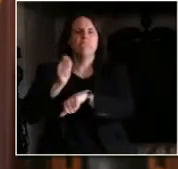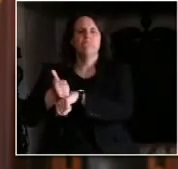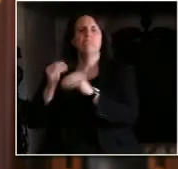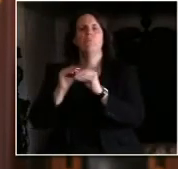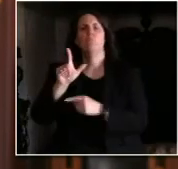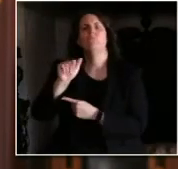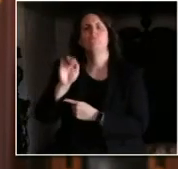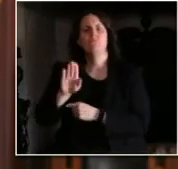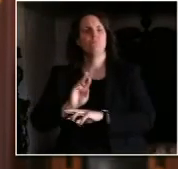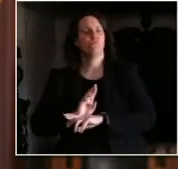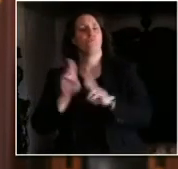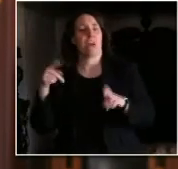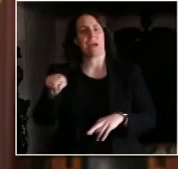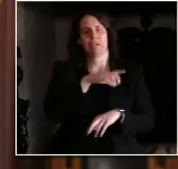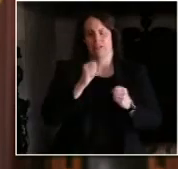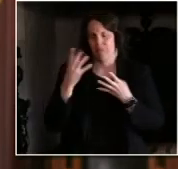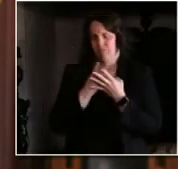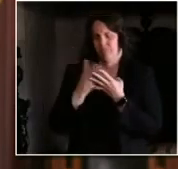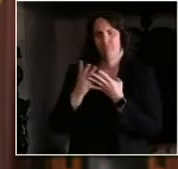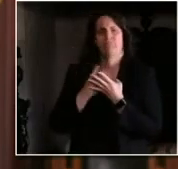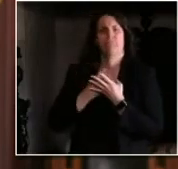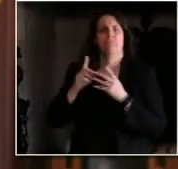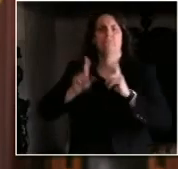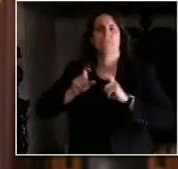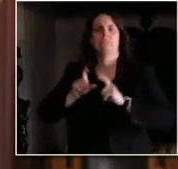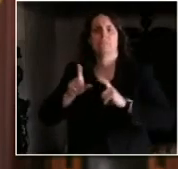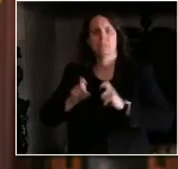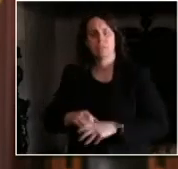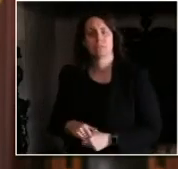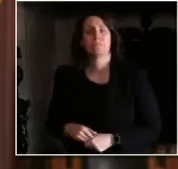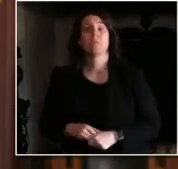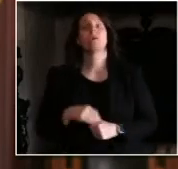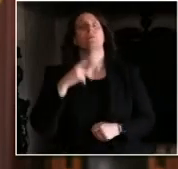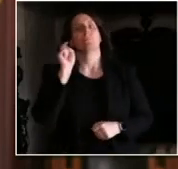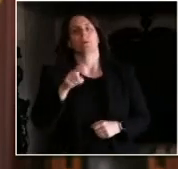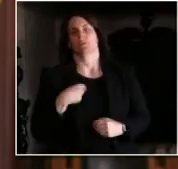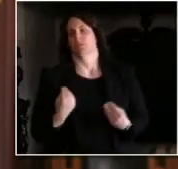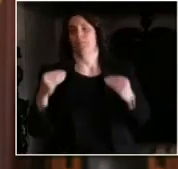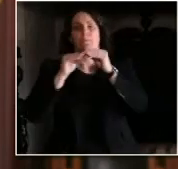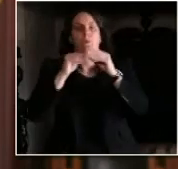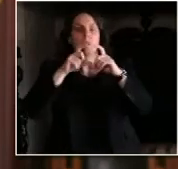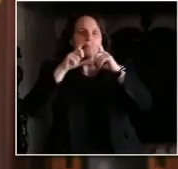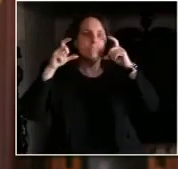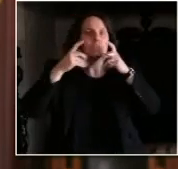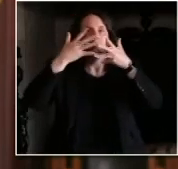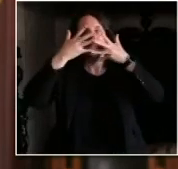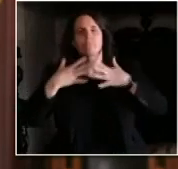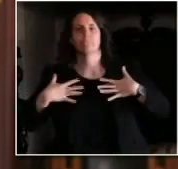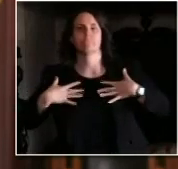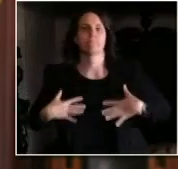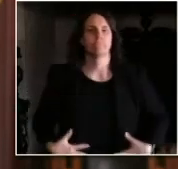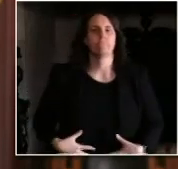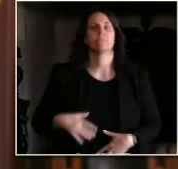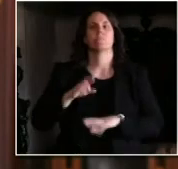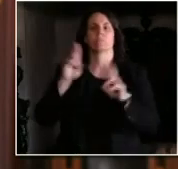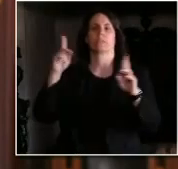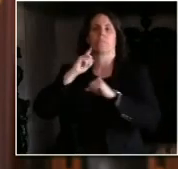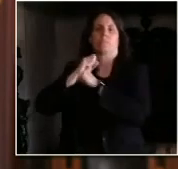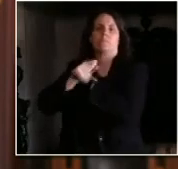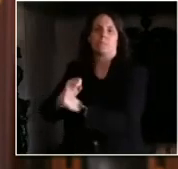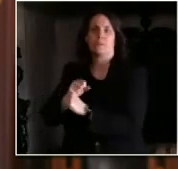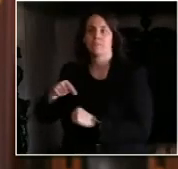we need to obtain more personal protective equipment to make administering these tests safe. In a little over a month,